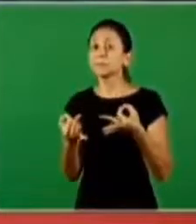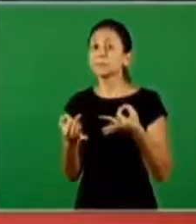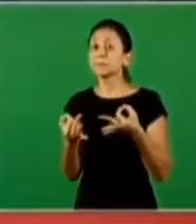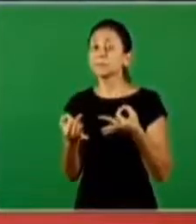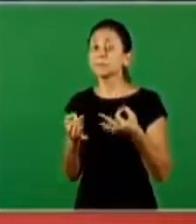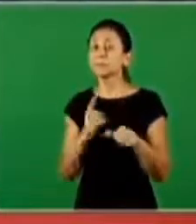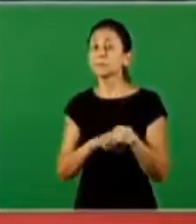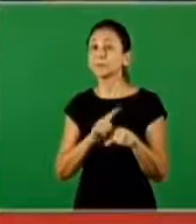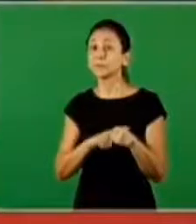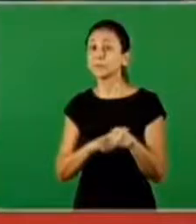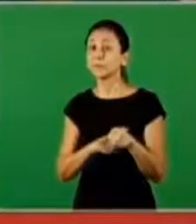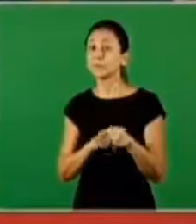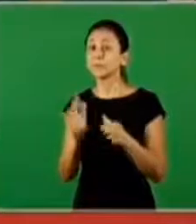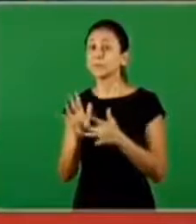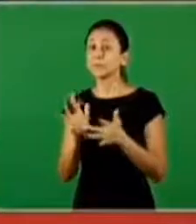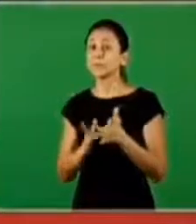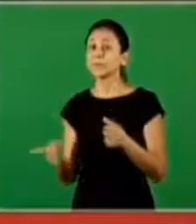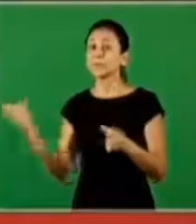the second